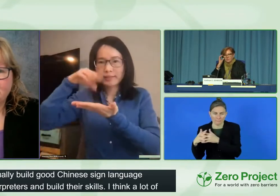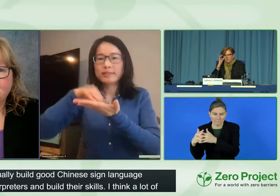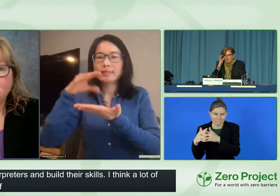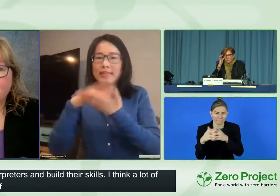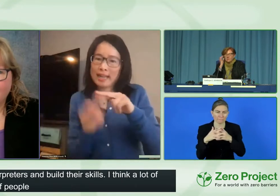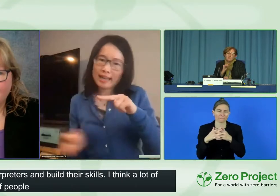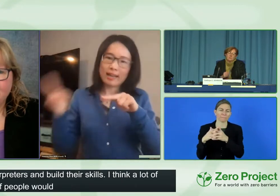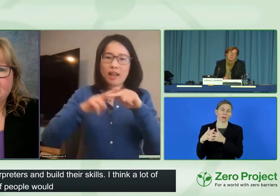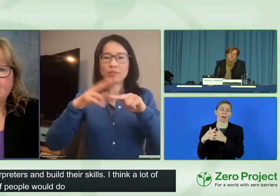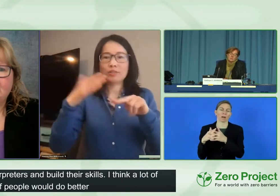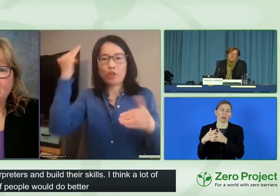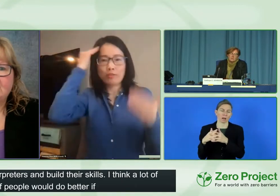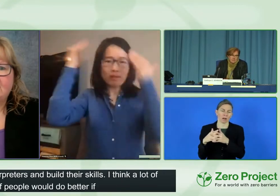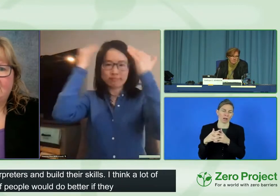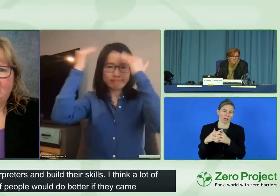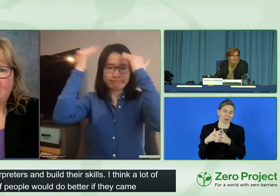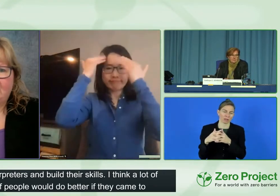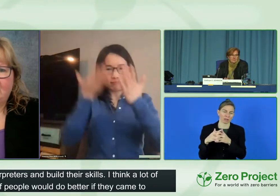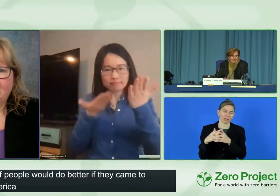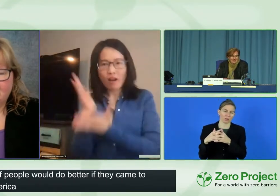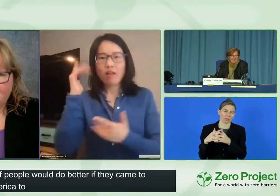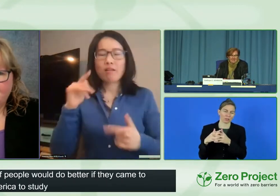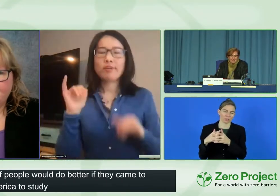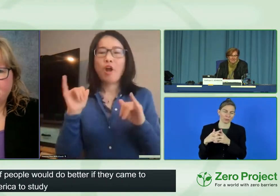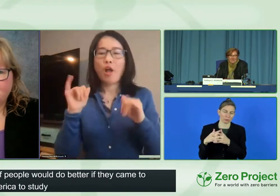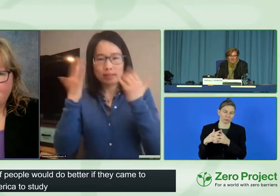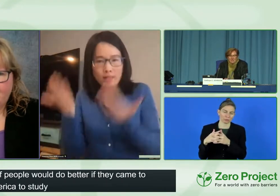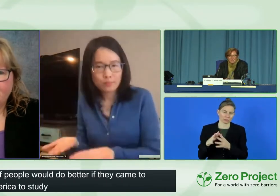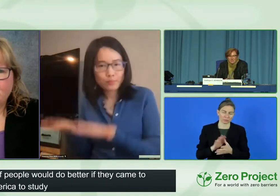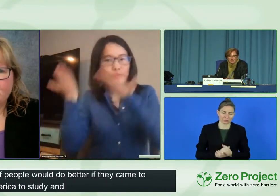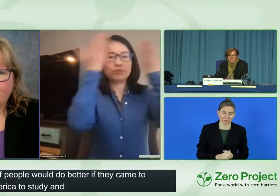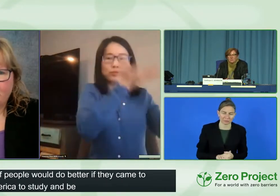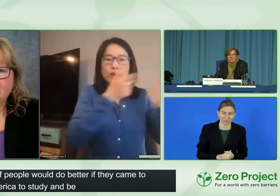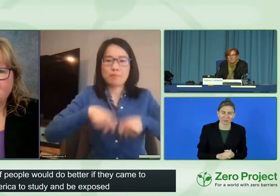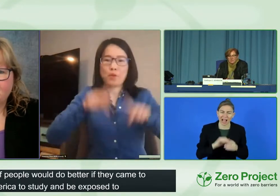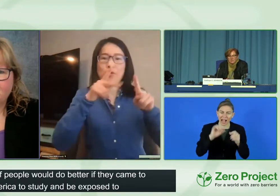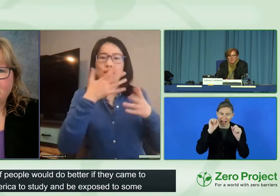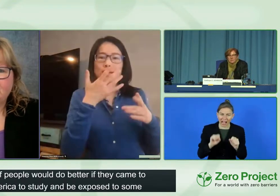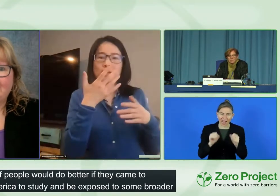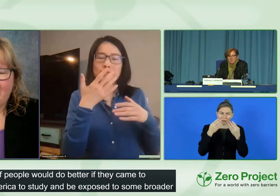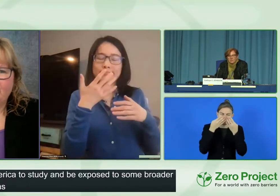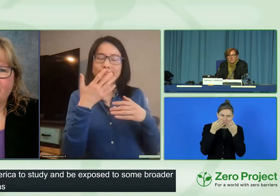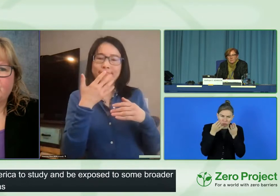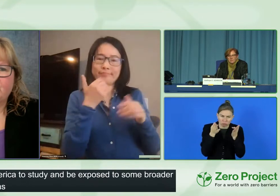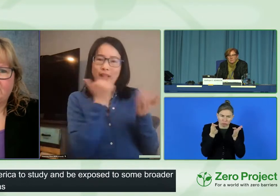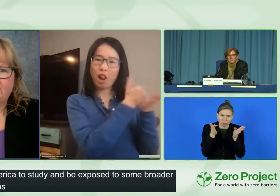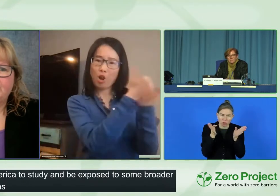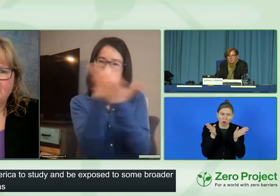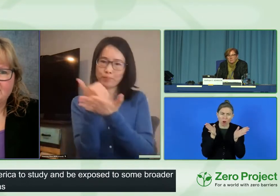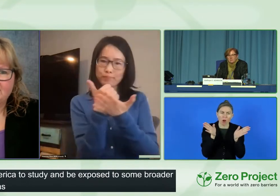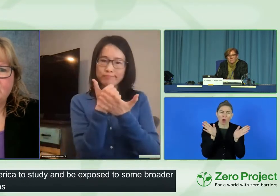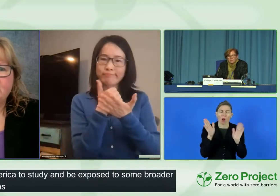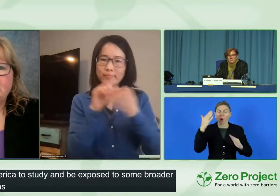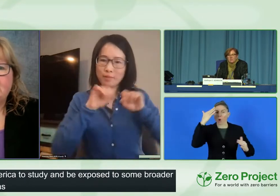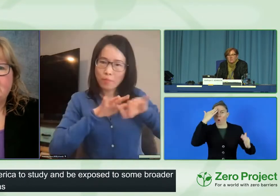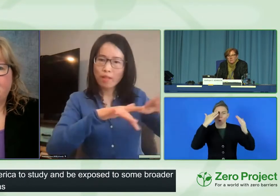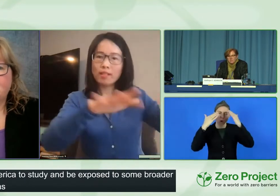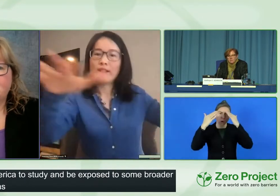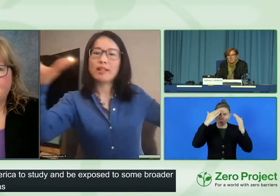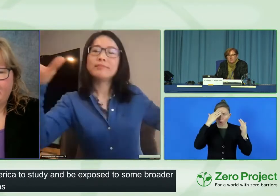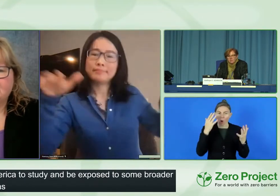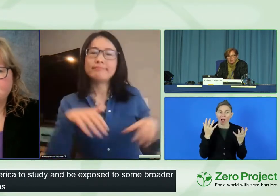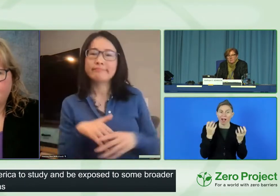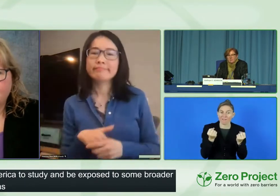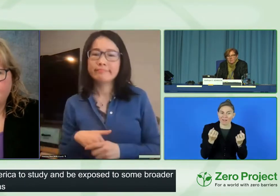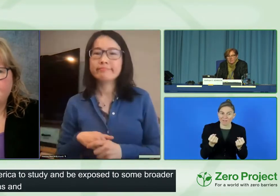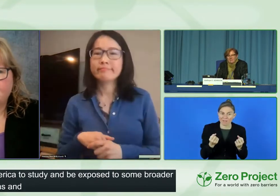some broader ideas and to have more awareness of what's really out there and what's really possible. And